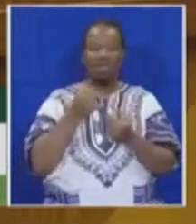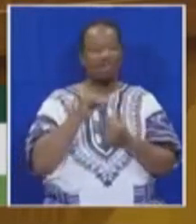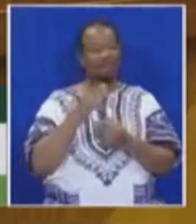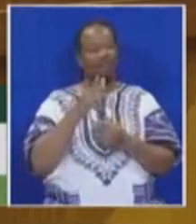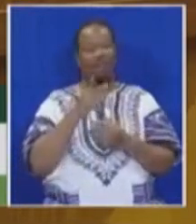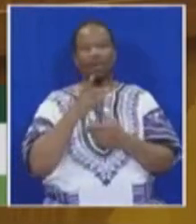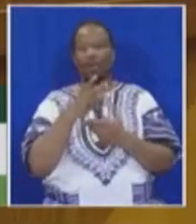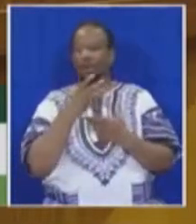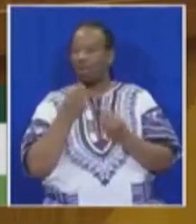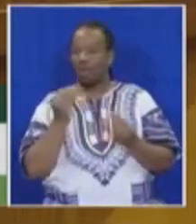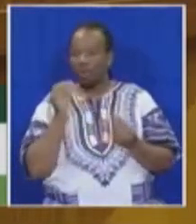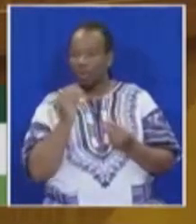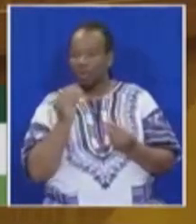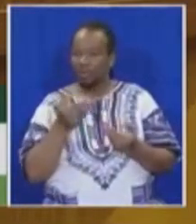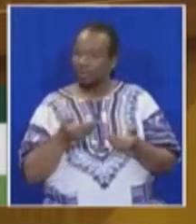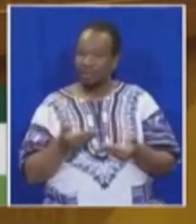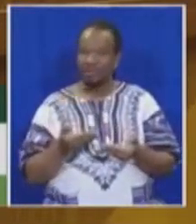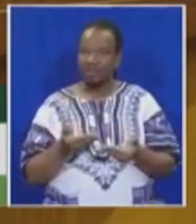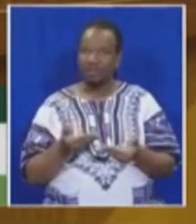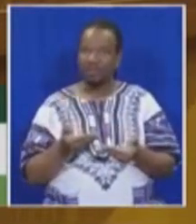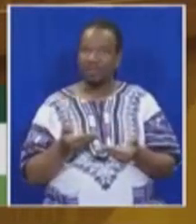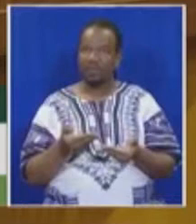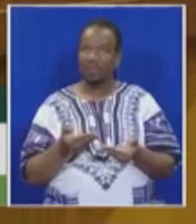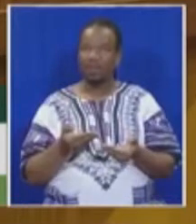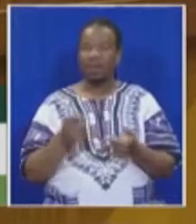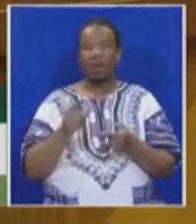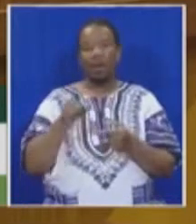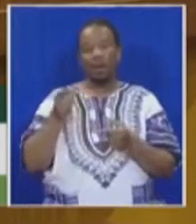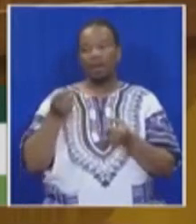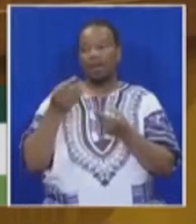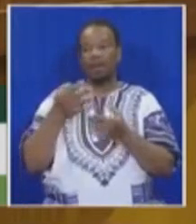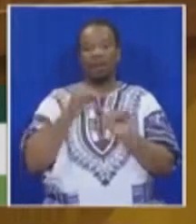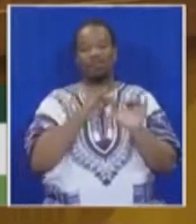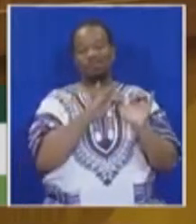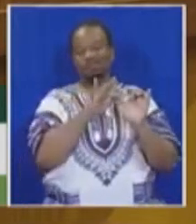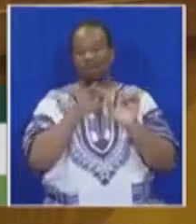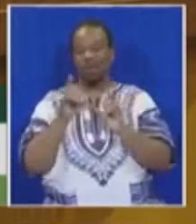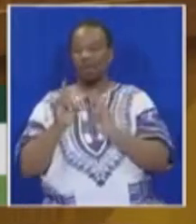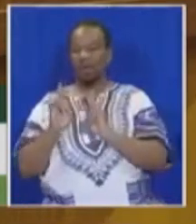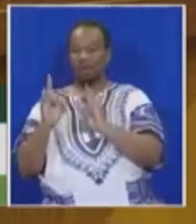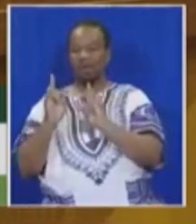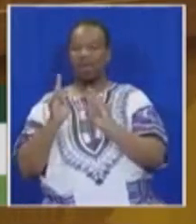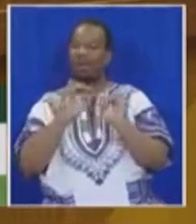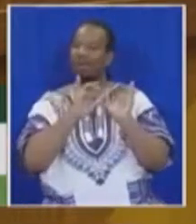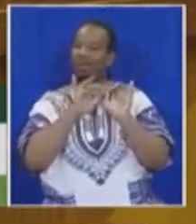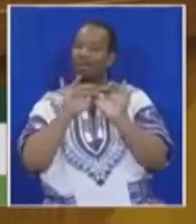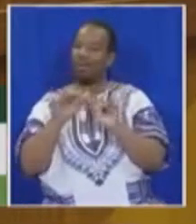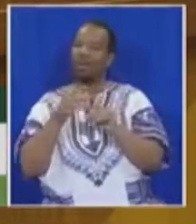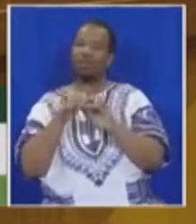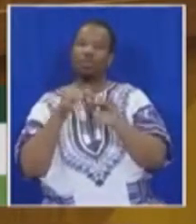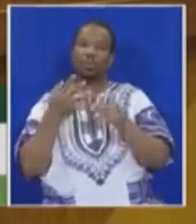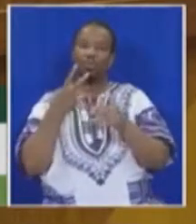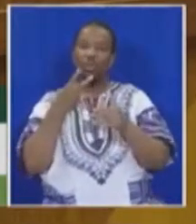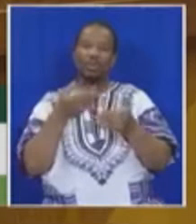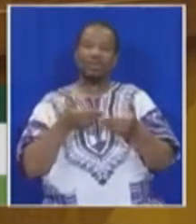people will be drawn in ever greater numbers to urban areas that are already overstretched in terms of provision of